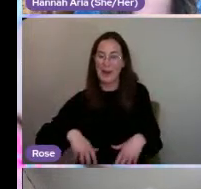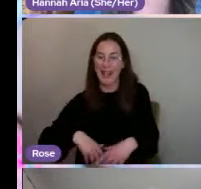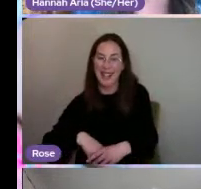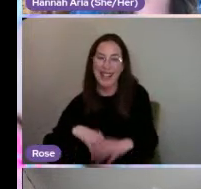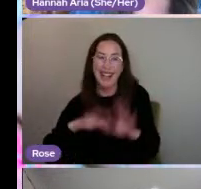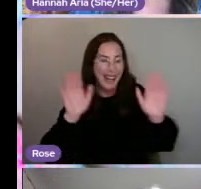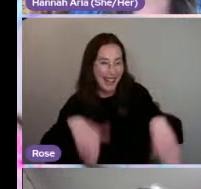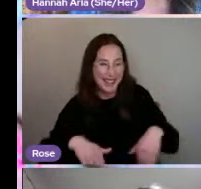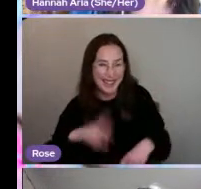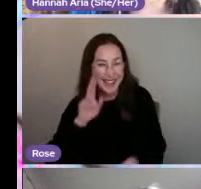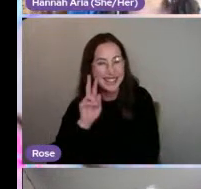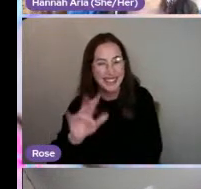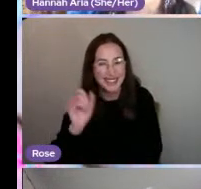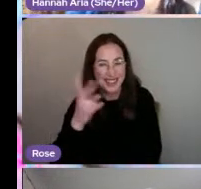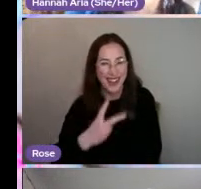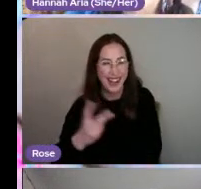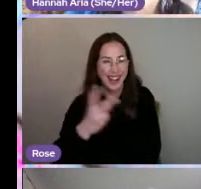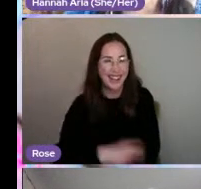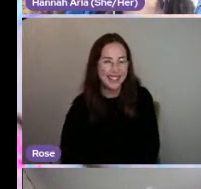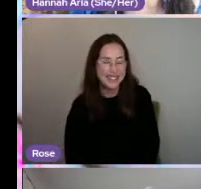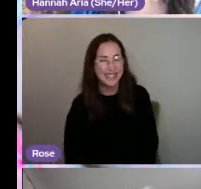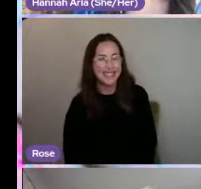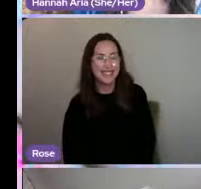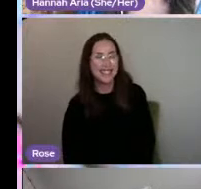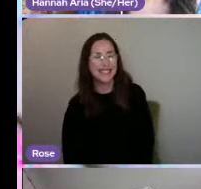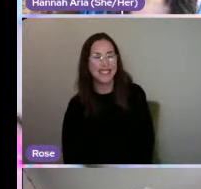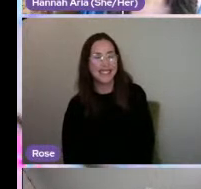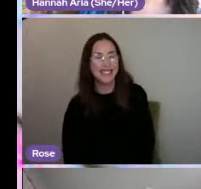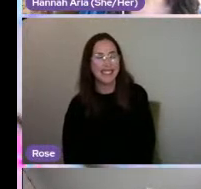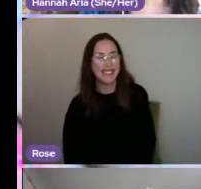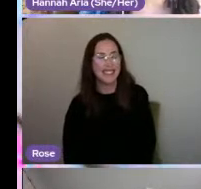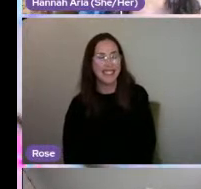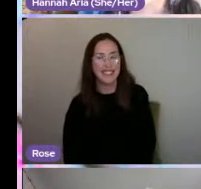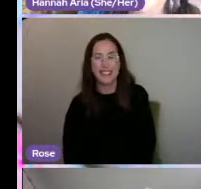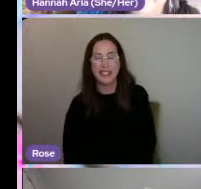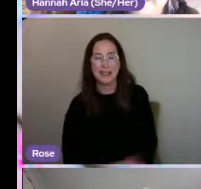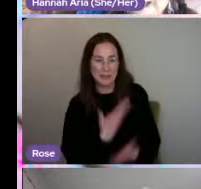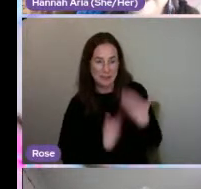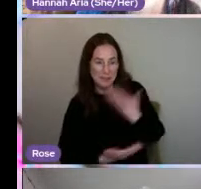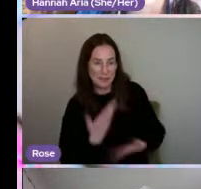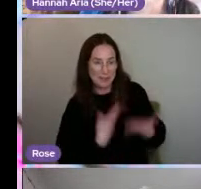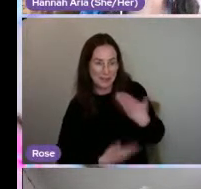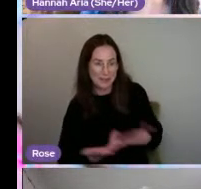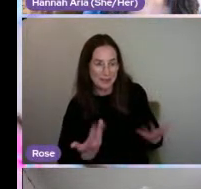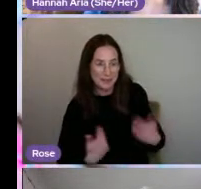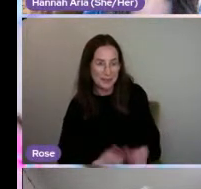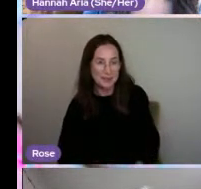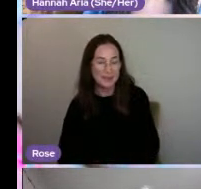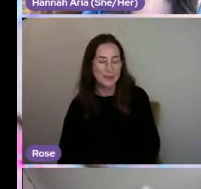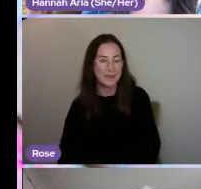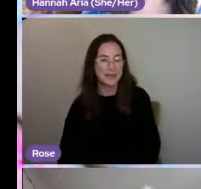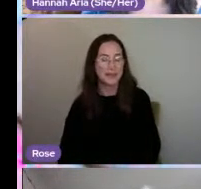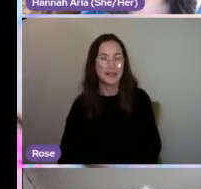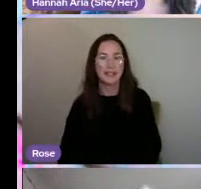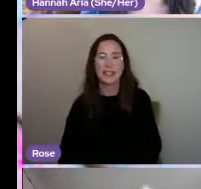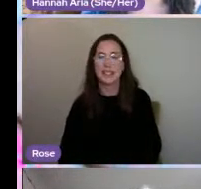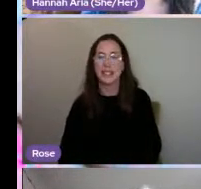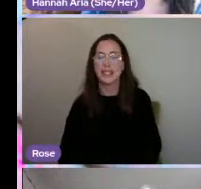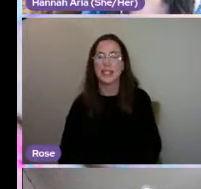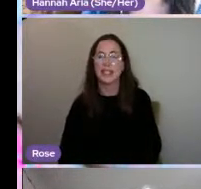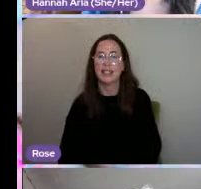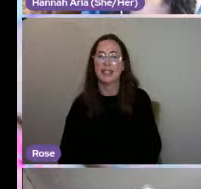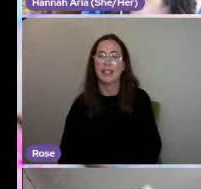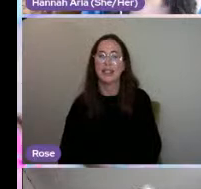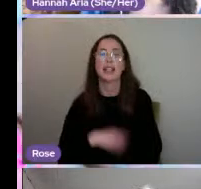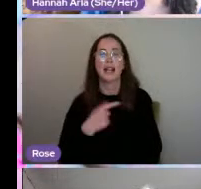Anyway, let's look at your artwork and then be sorry for waffling. Yeah, tell us. Explain. Well, I used that template that